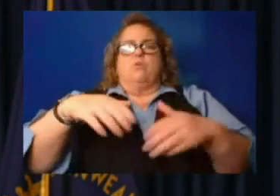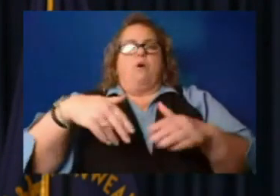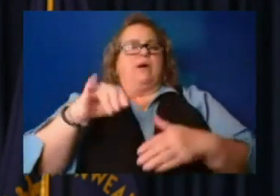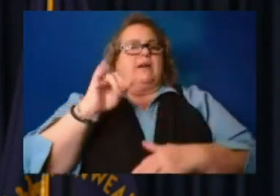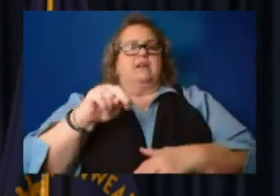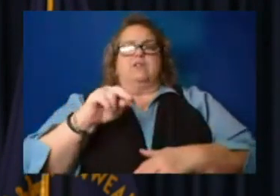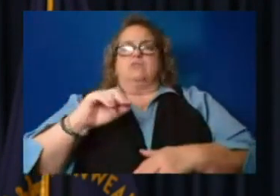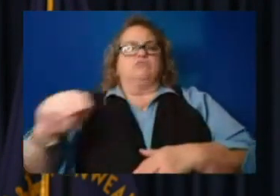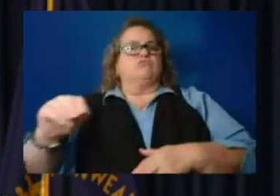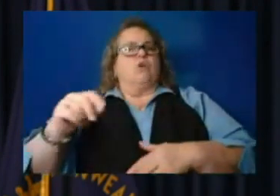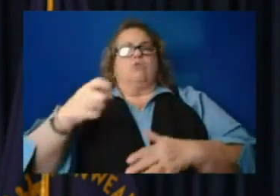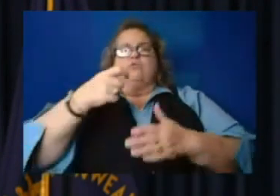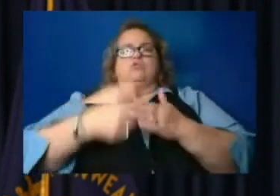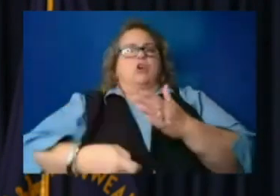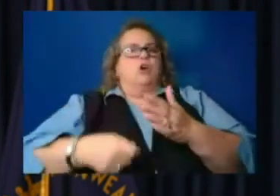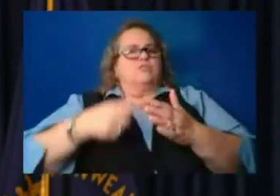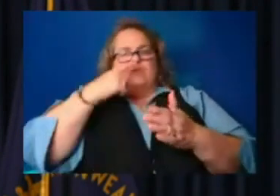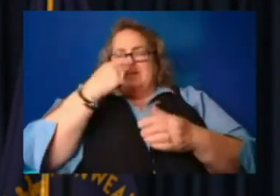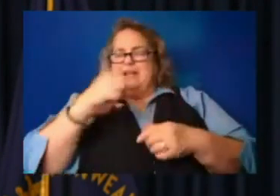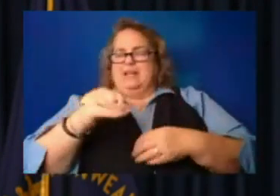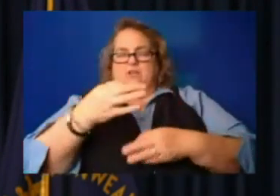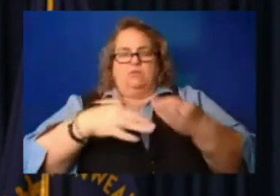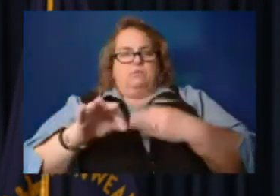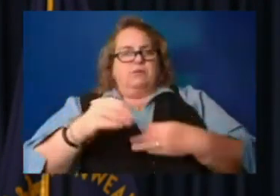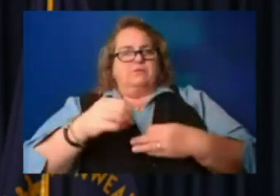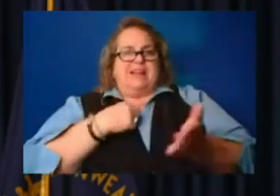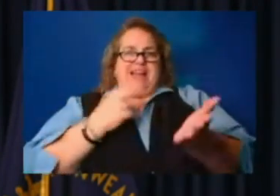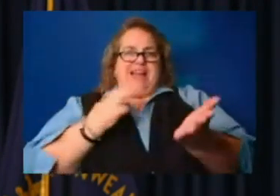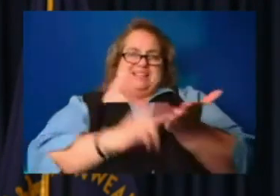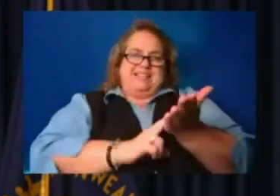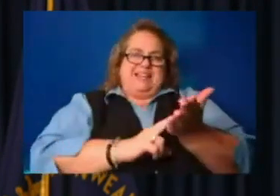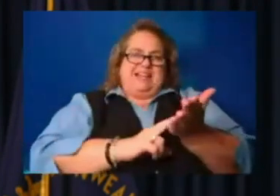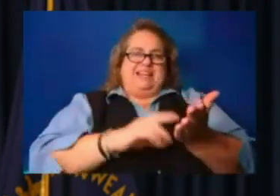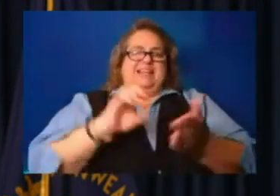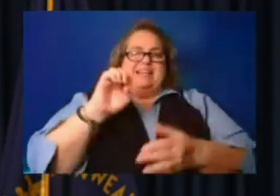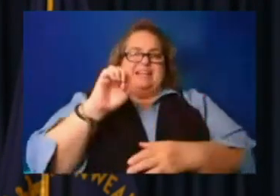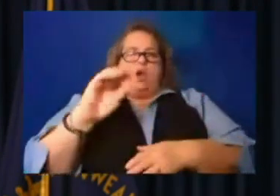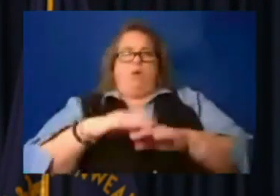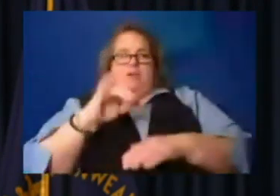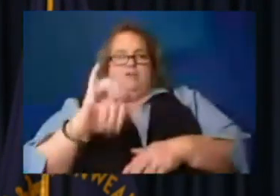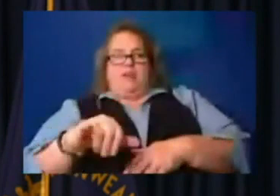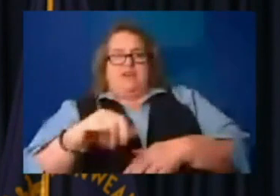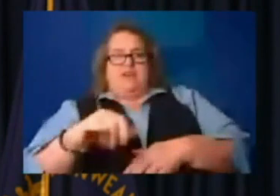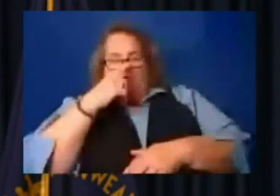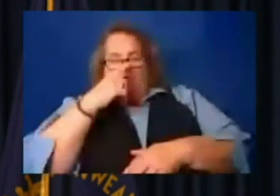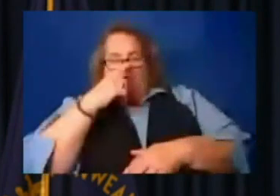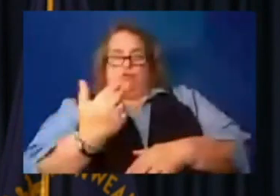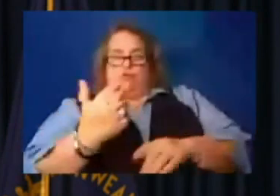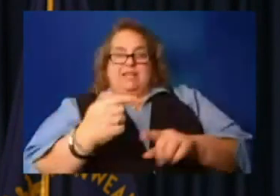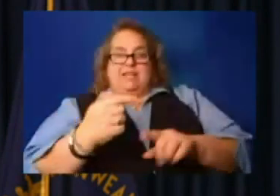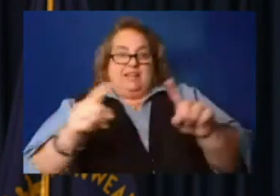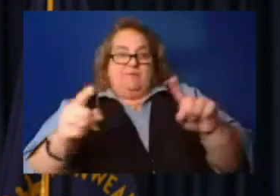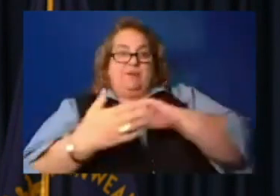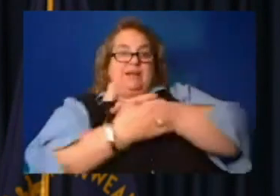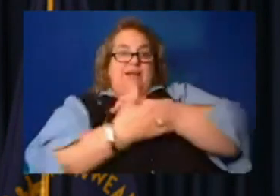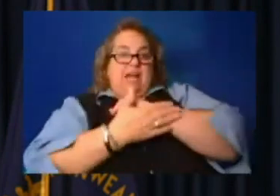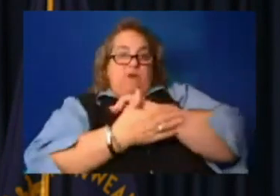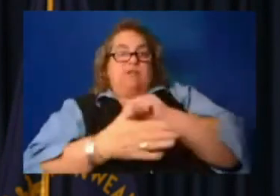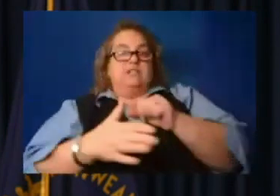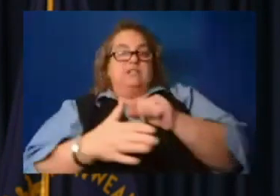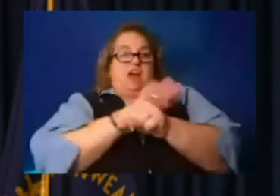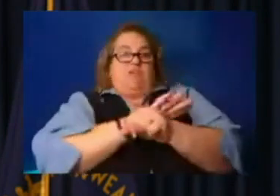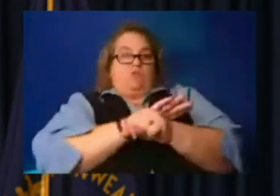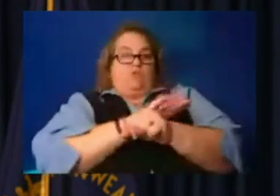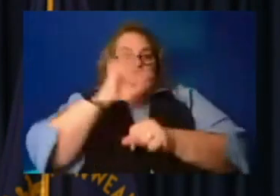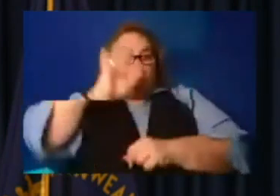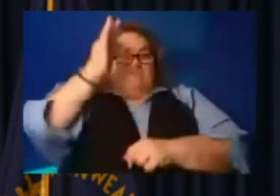replacements. signed an EO on that for the 13 counties covered by the federal disaster declaration. So this is a wider area